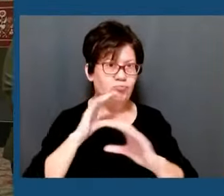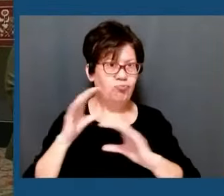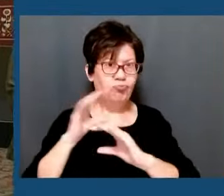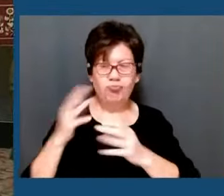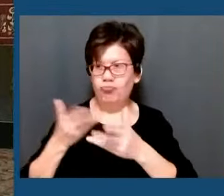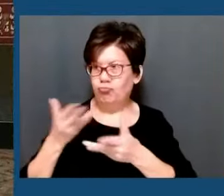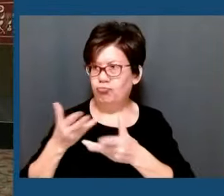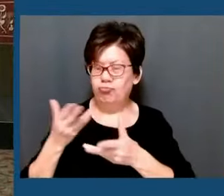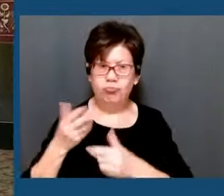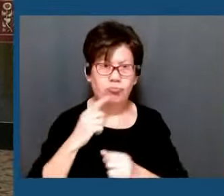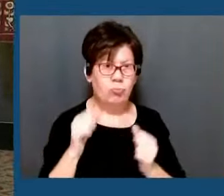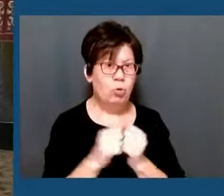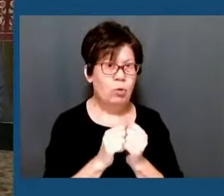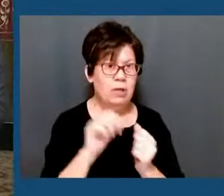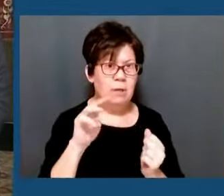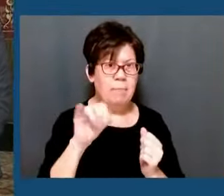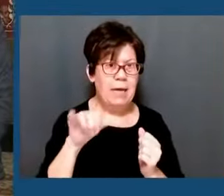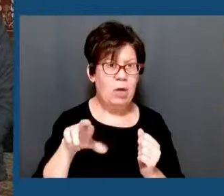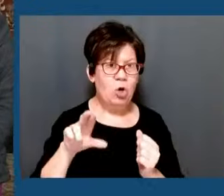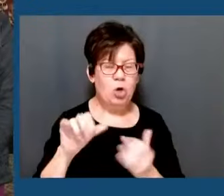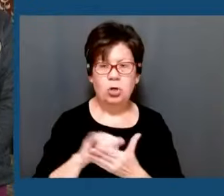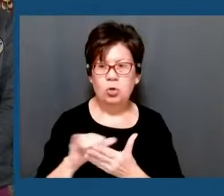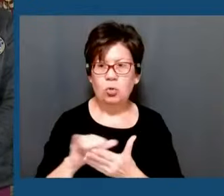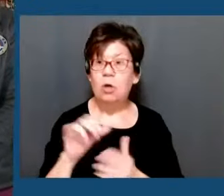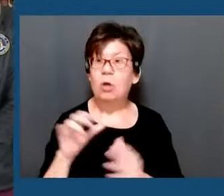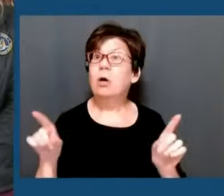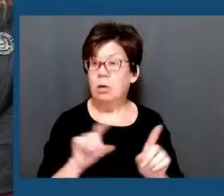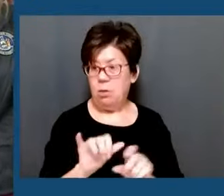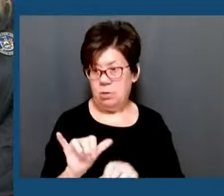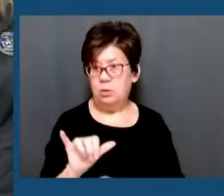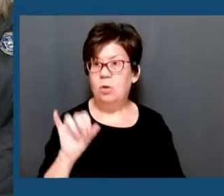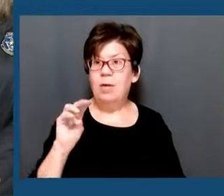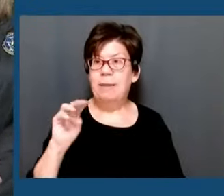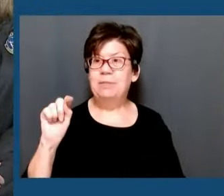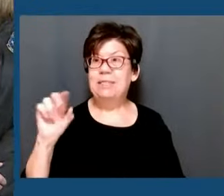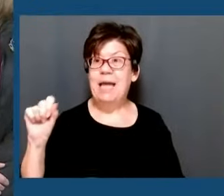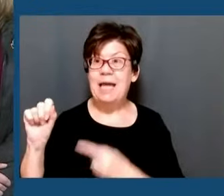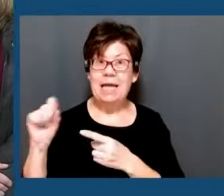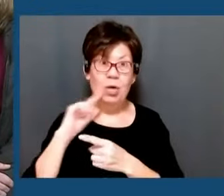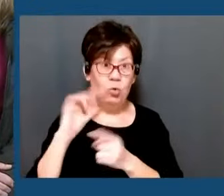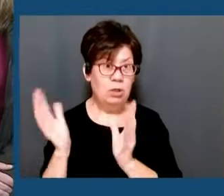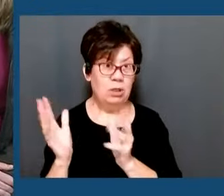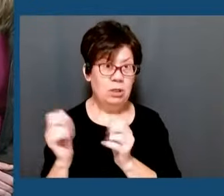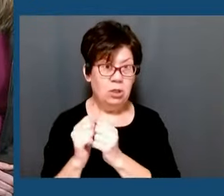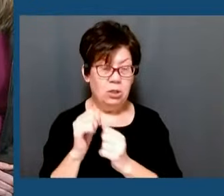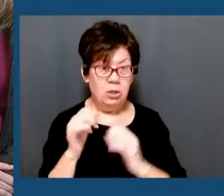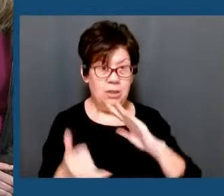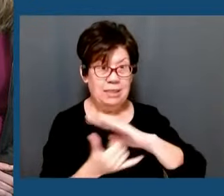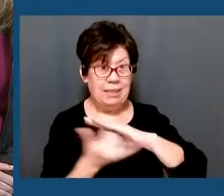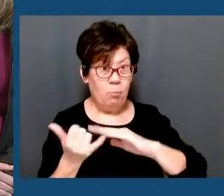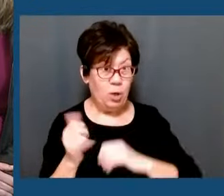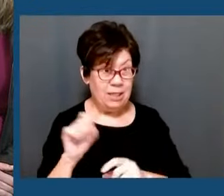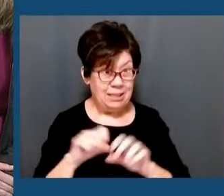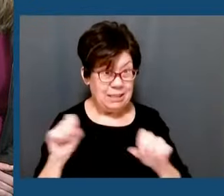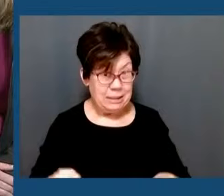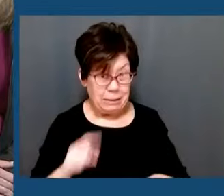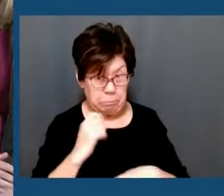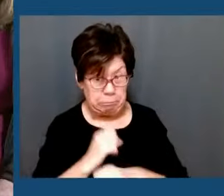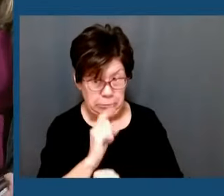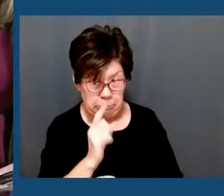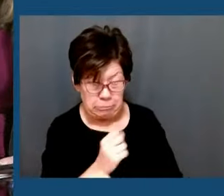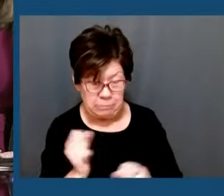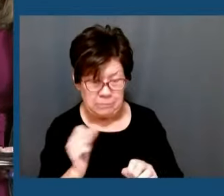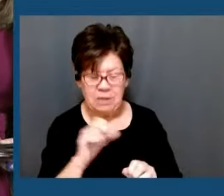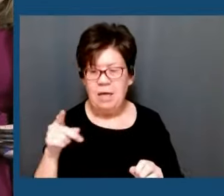We also spoke to the MTA to ensure the integrity, the structural integrity of the subway system, the port authority. And I want to